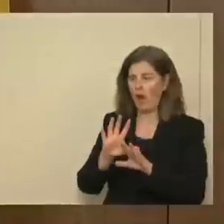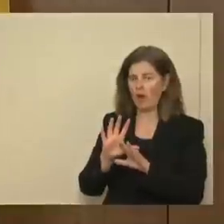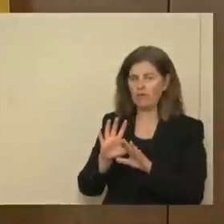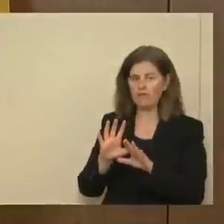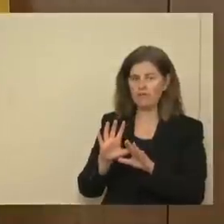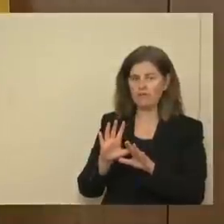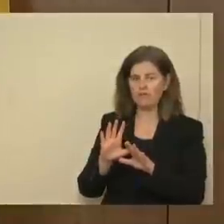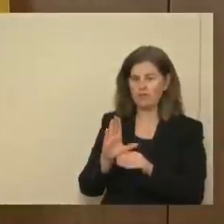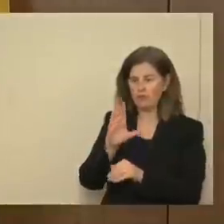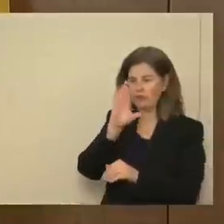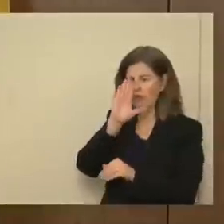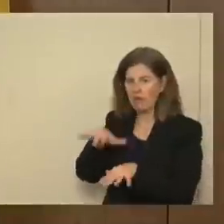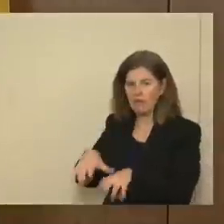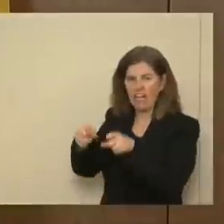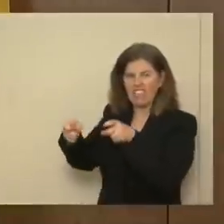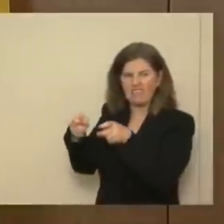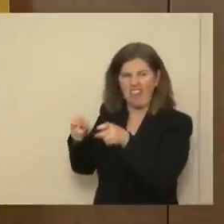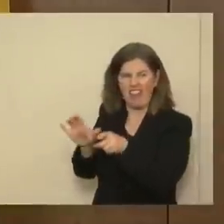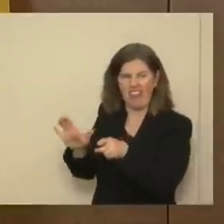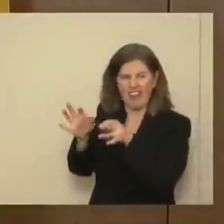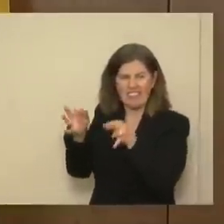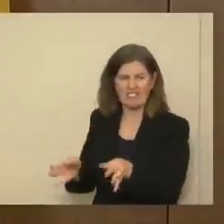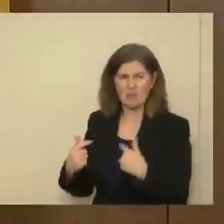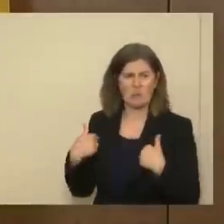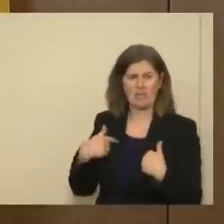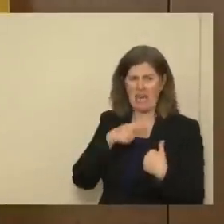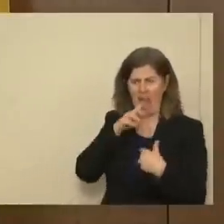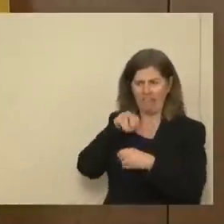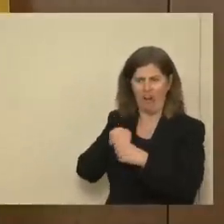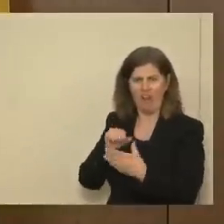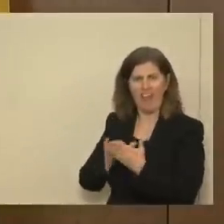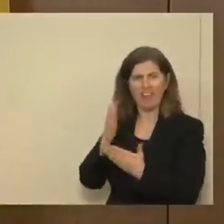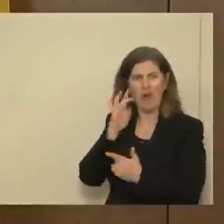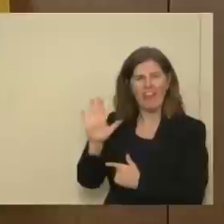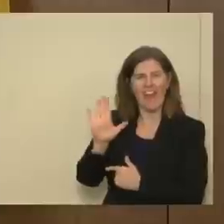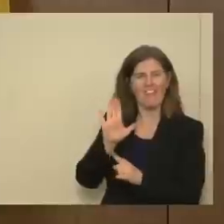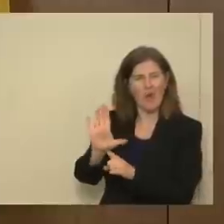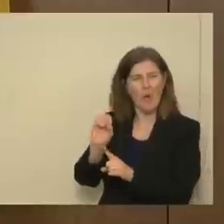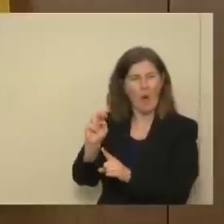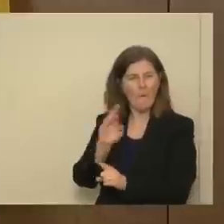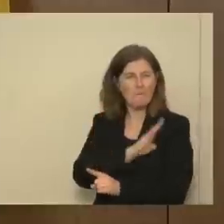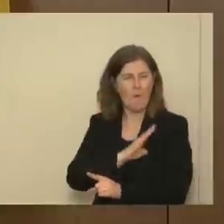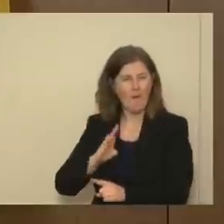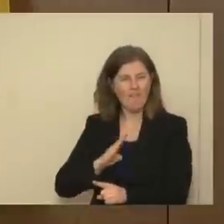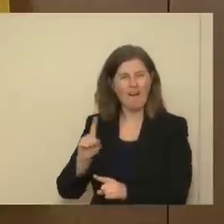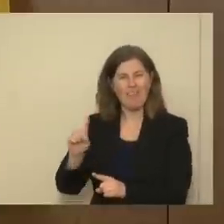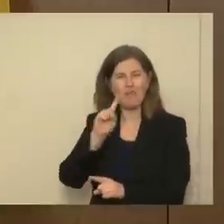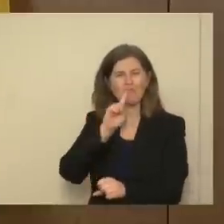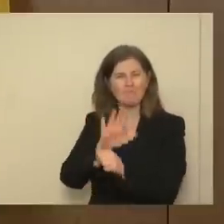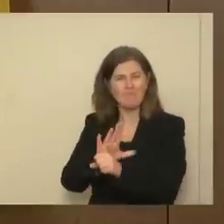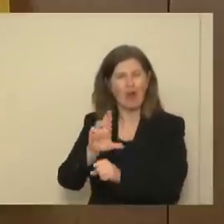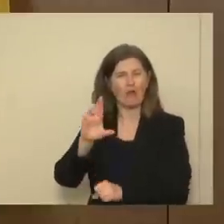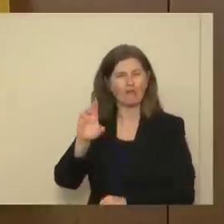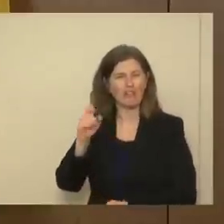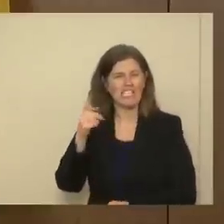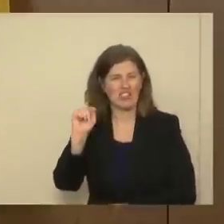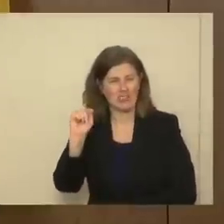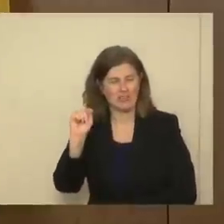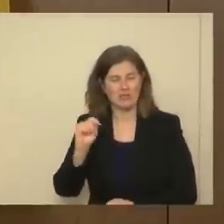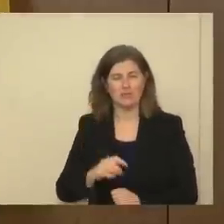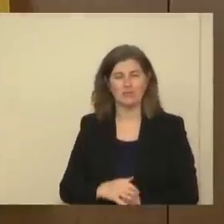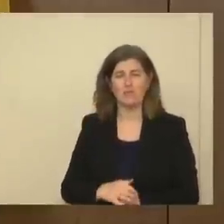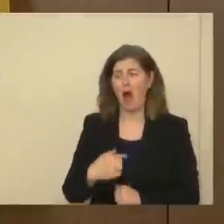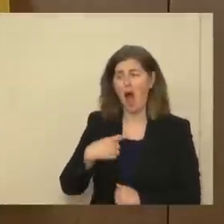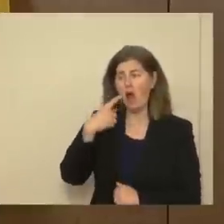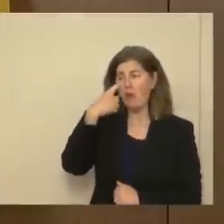directly micromanaging those decisions. We shouldn't be. That's why they have a board of confirmed regents. I'm not opposed to